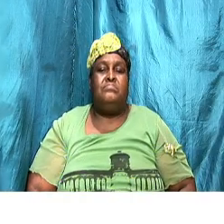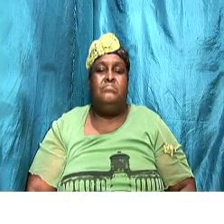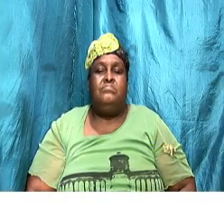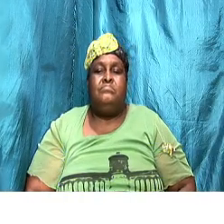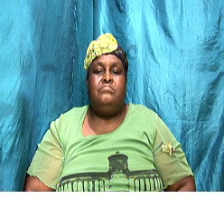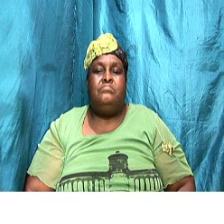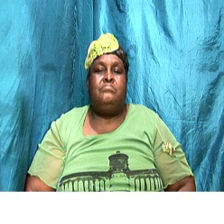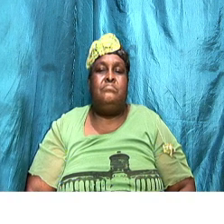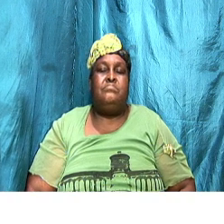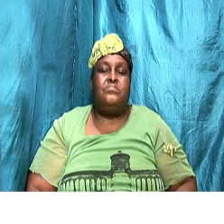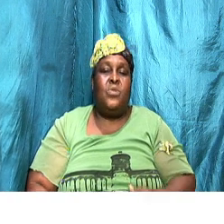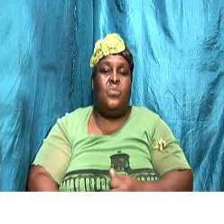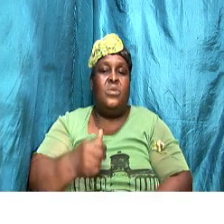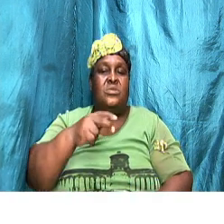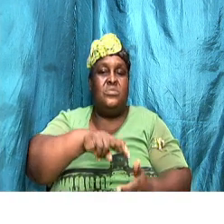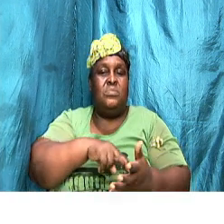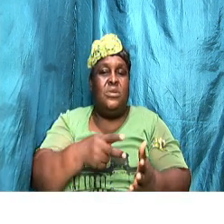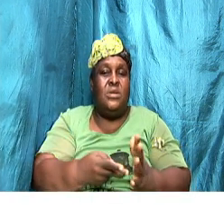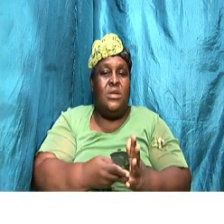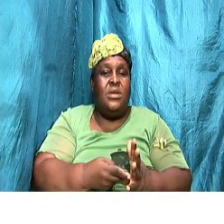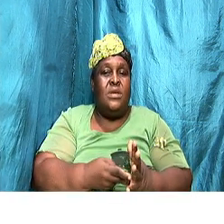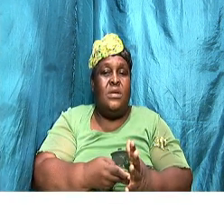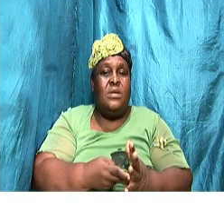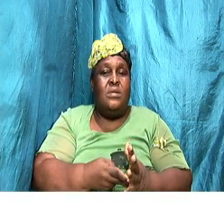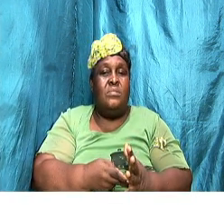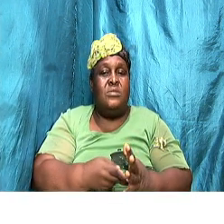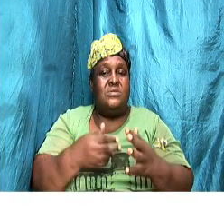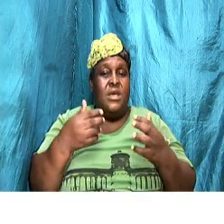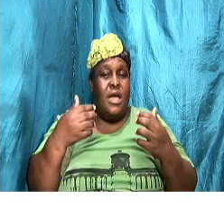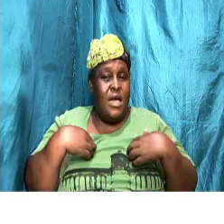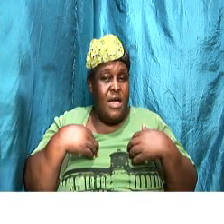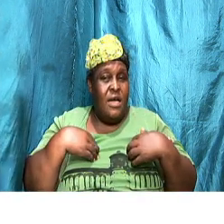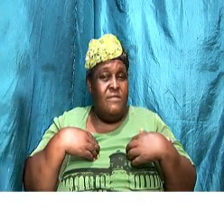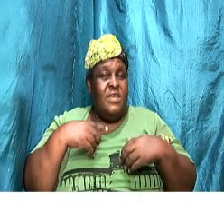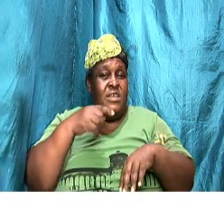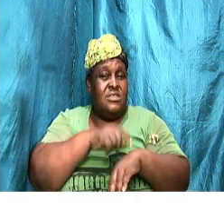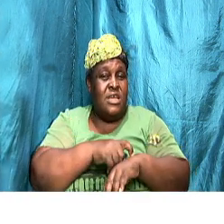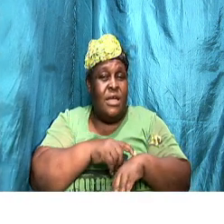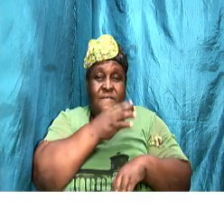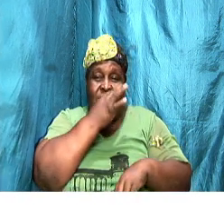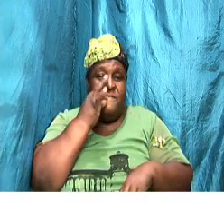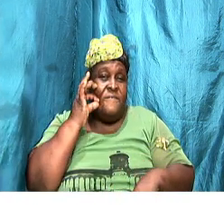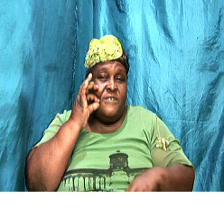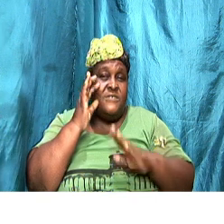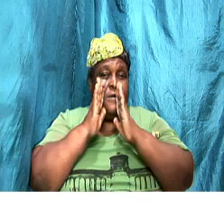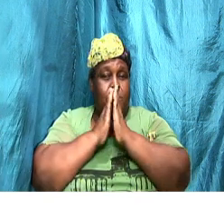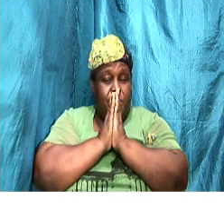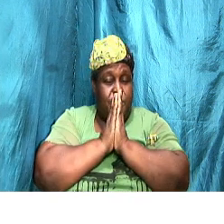which means that we must have time that we fast and pray together